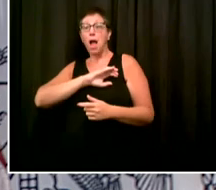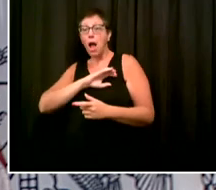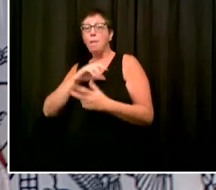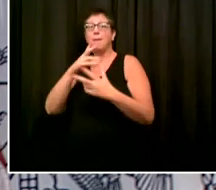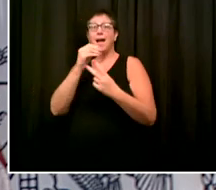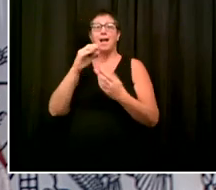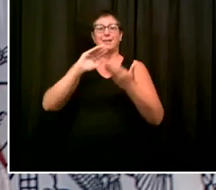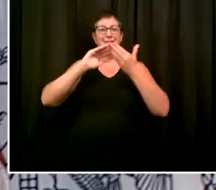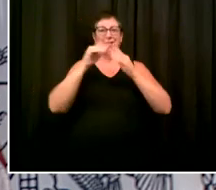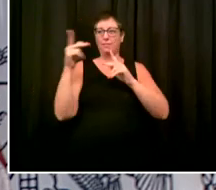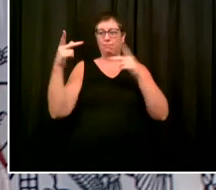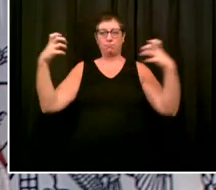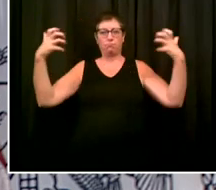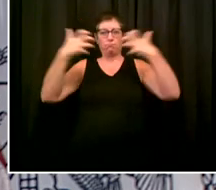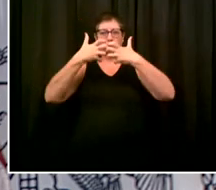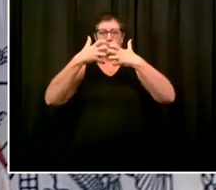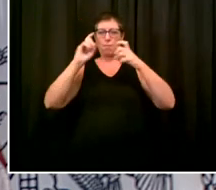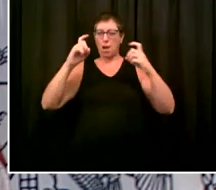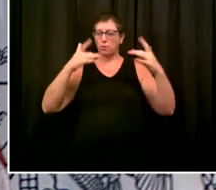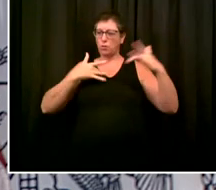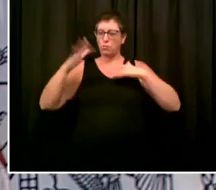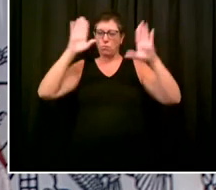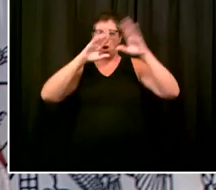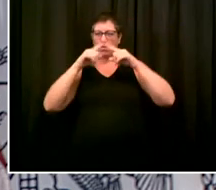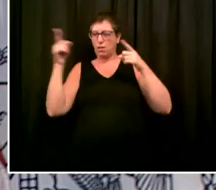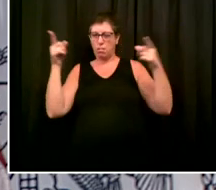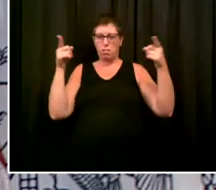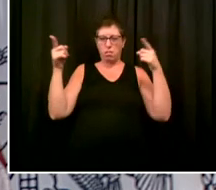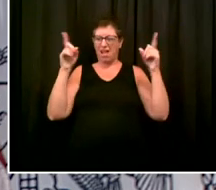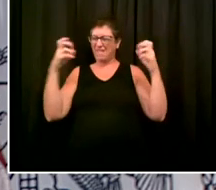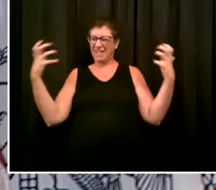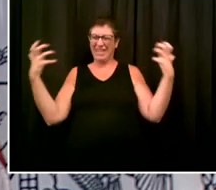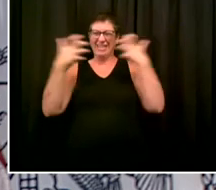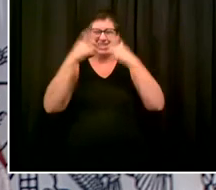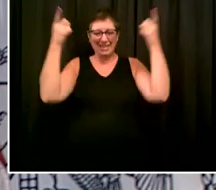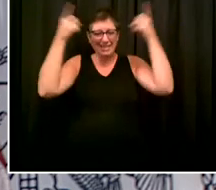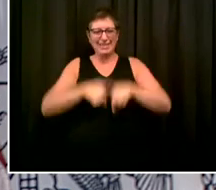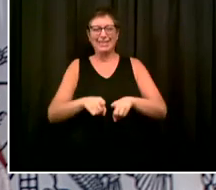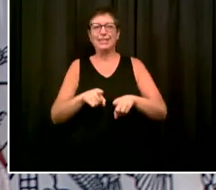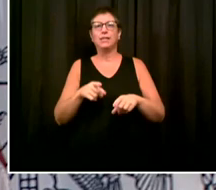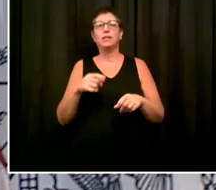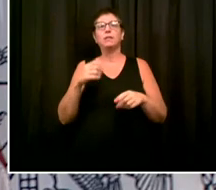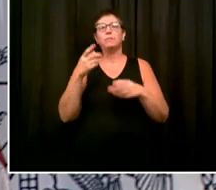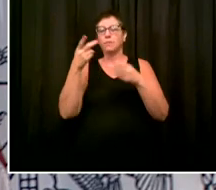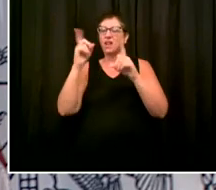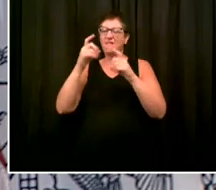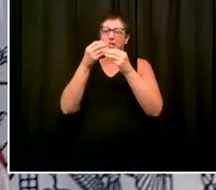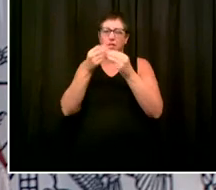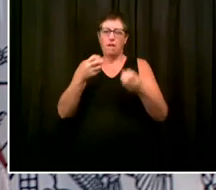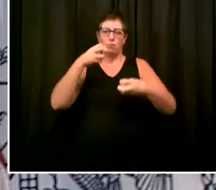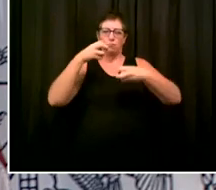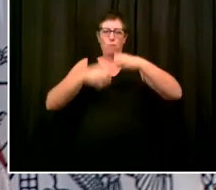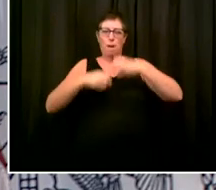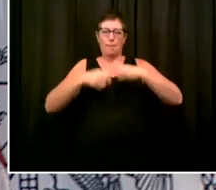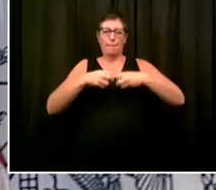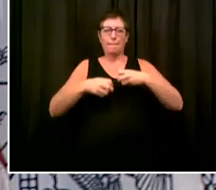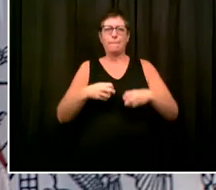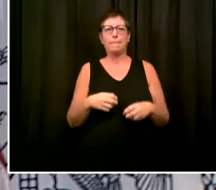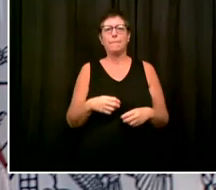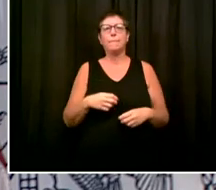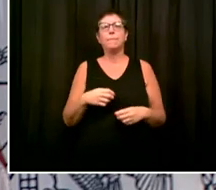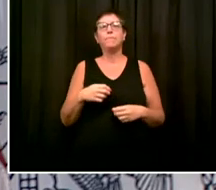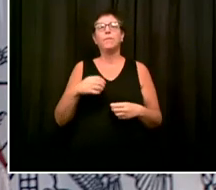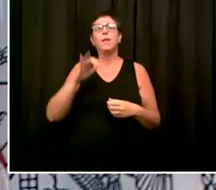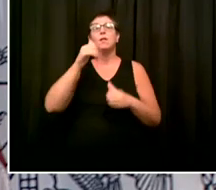Details, I understand, will come out in the course of the day, but you know, the chairman of the public safety committee in